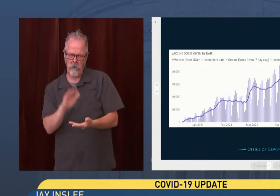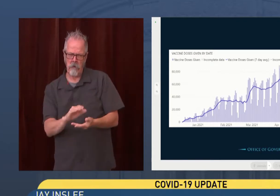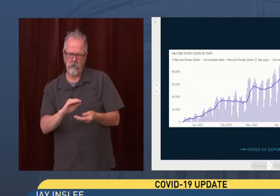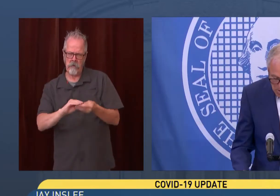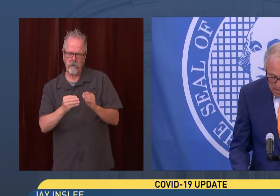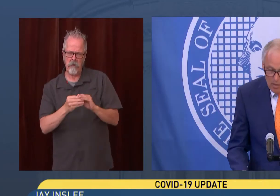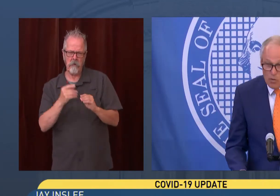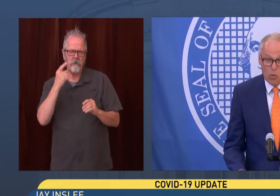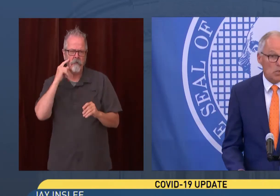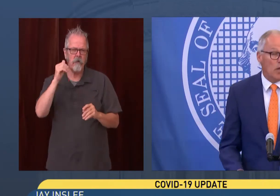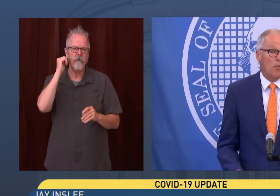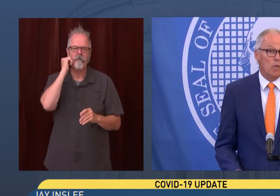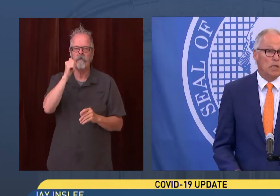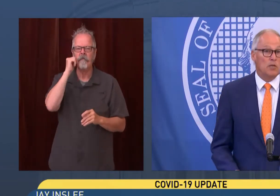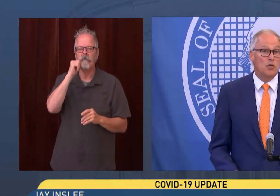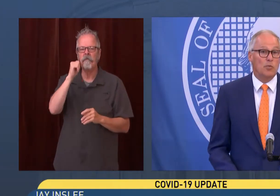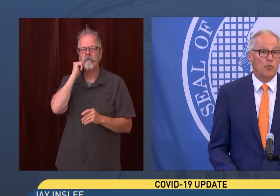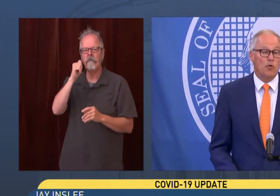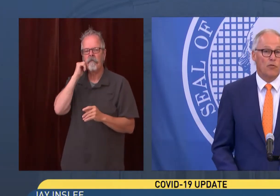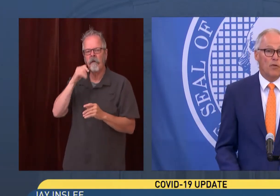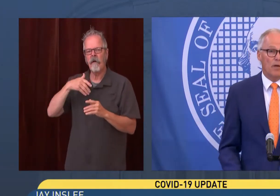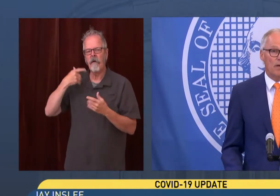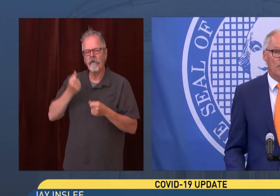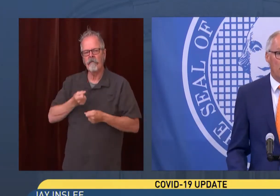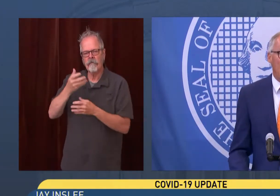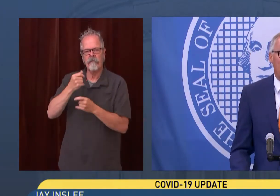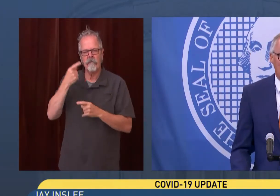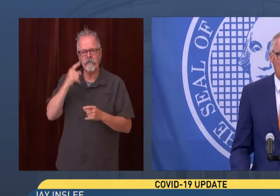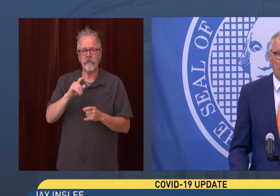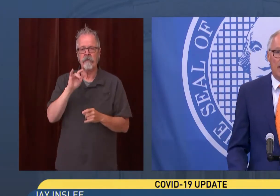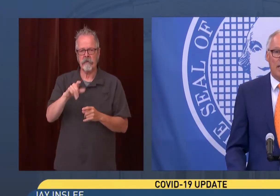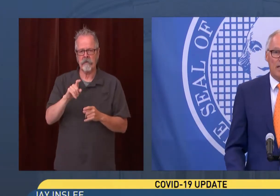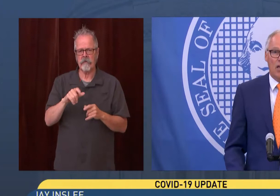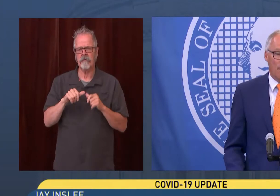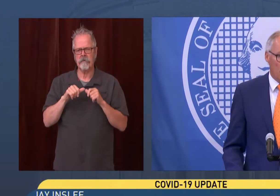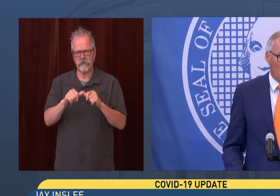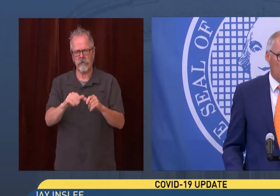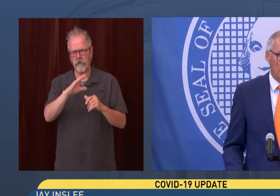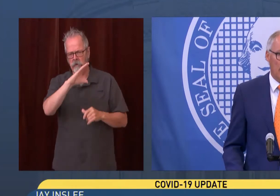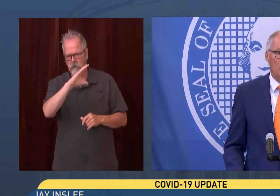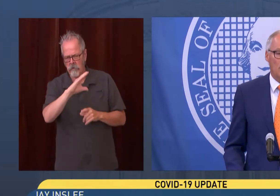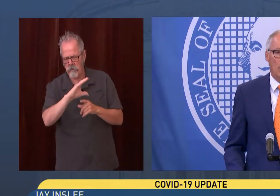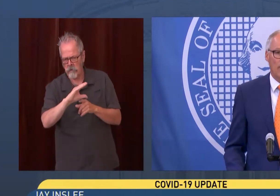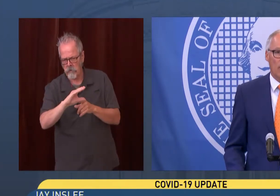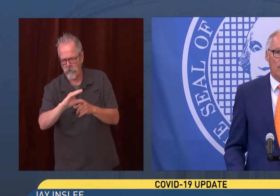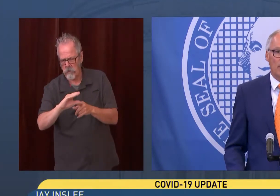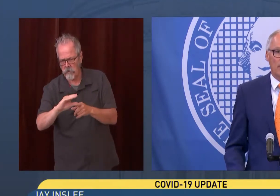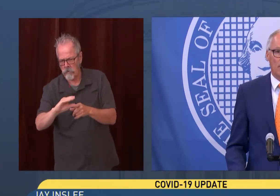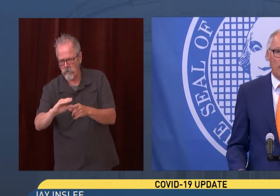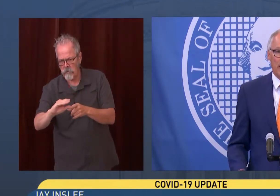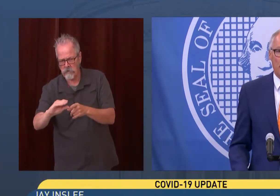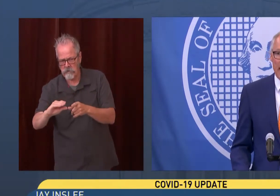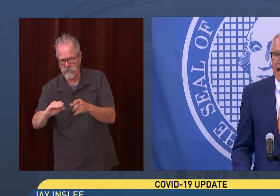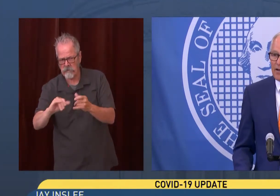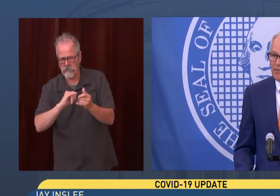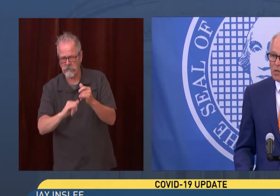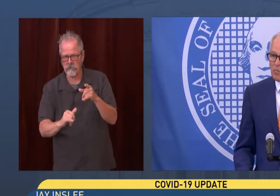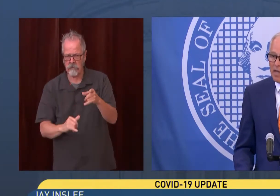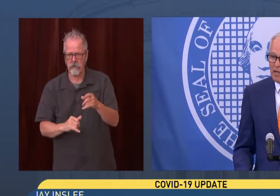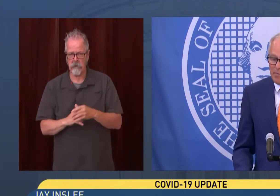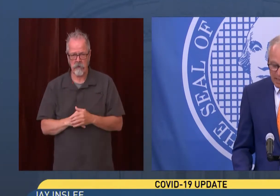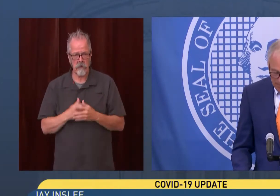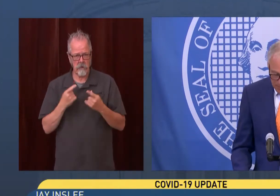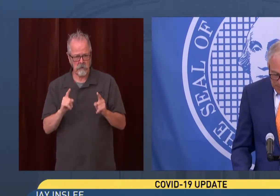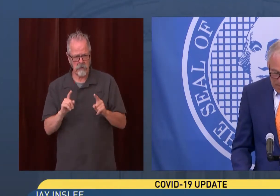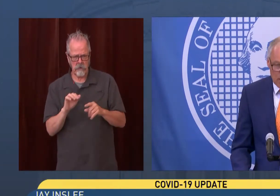day numbers. Those numbers need to improve dramatically if we are going to get to a level to break the back of